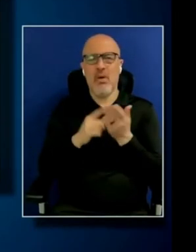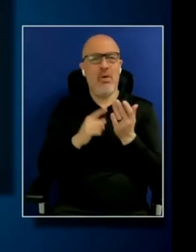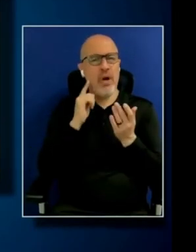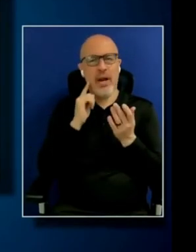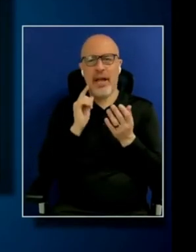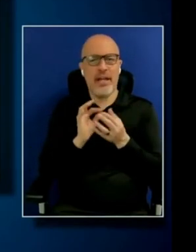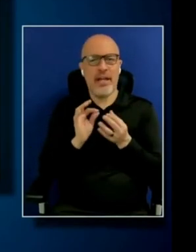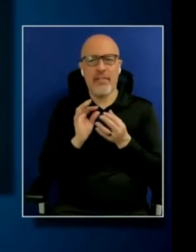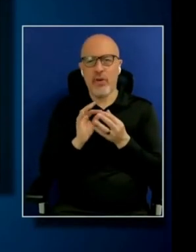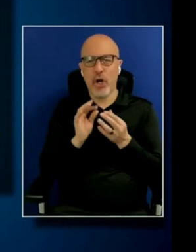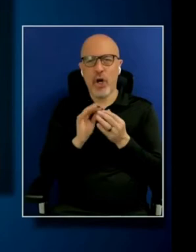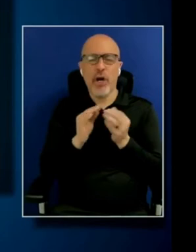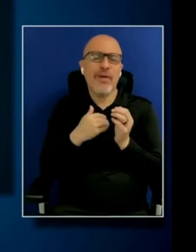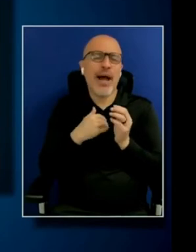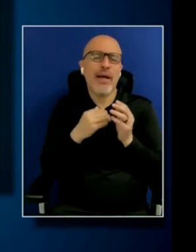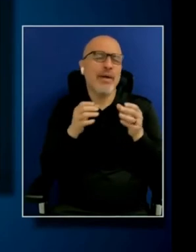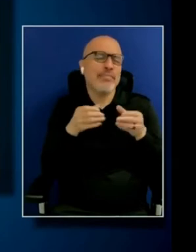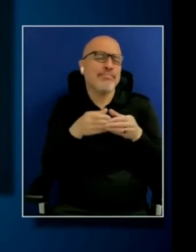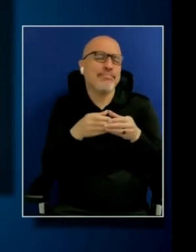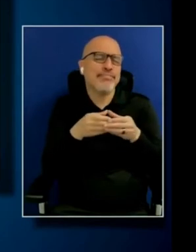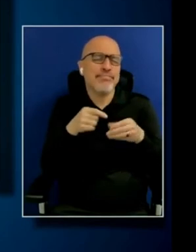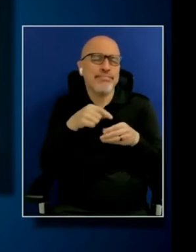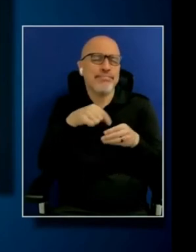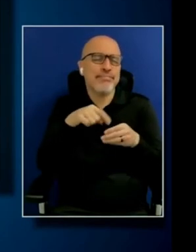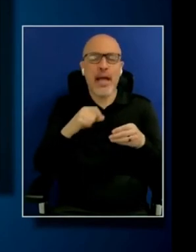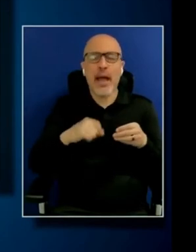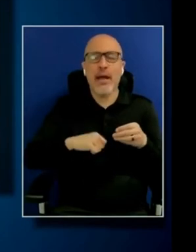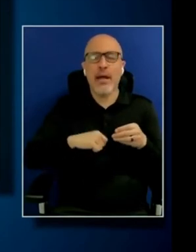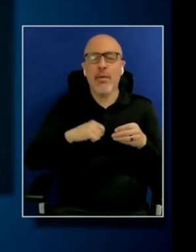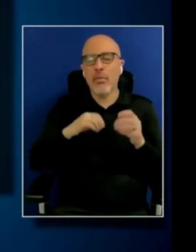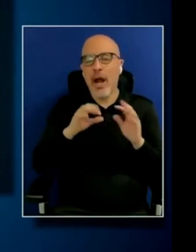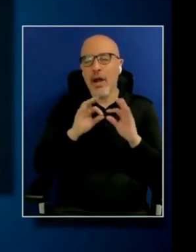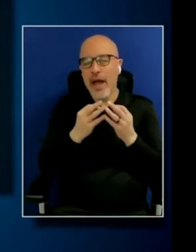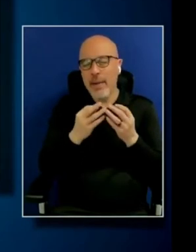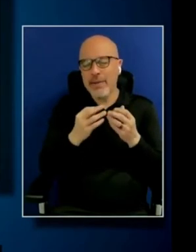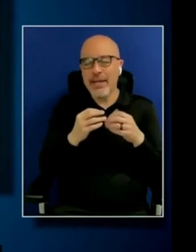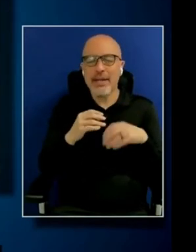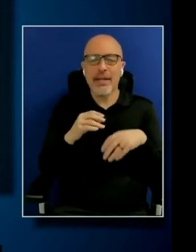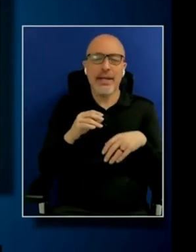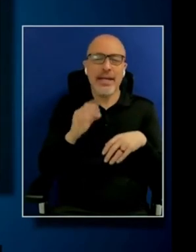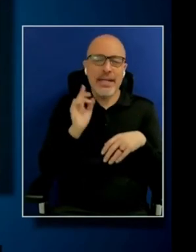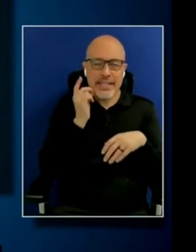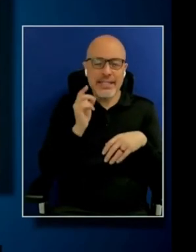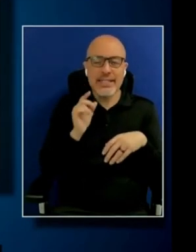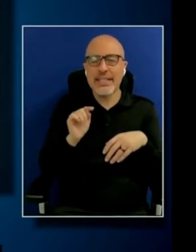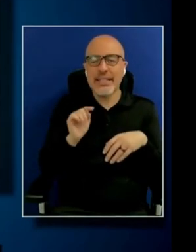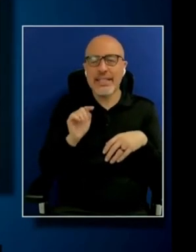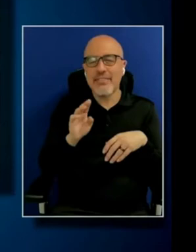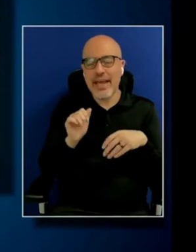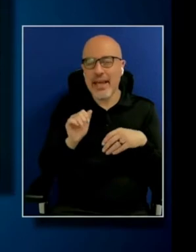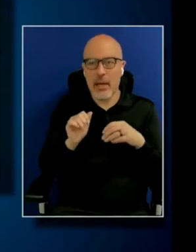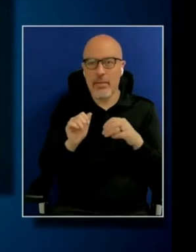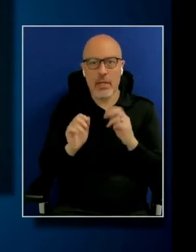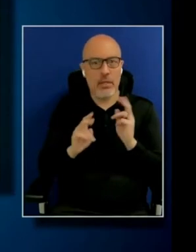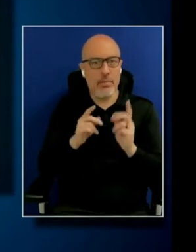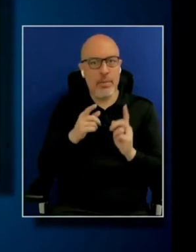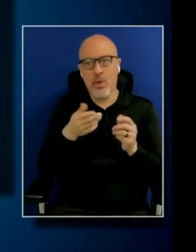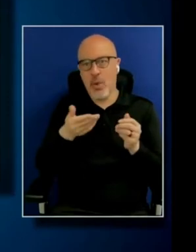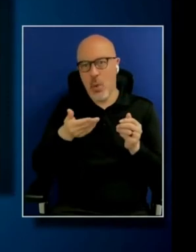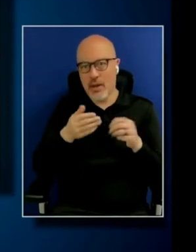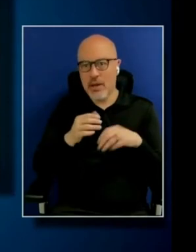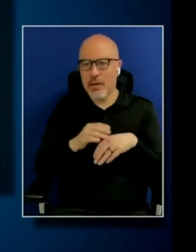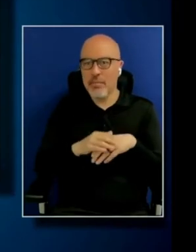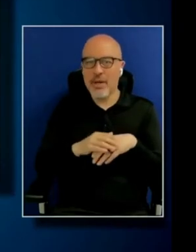my little pocket of, like, you know, Proud Family, Disney TVA, the showrunners were super welcoming. Meredith Roberts